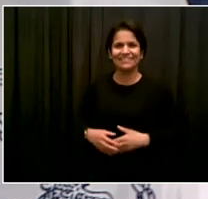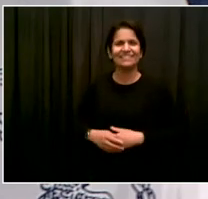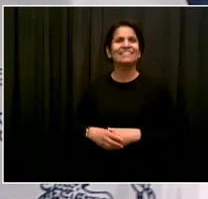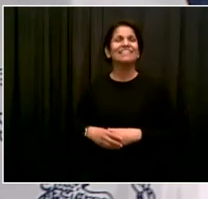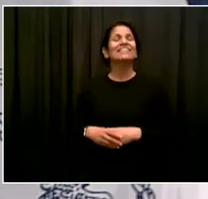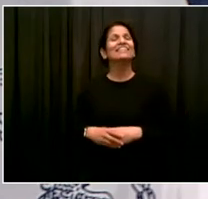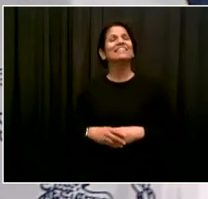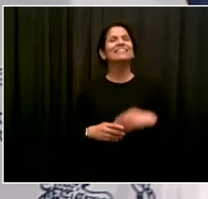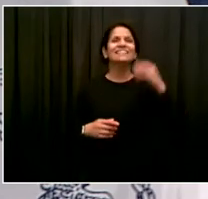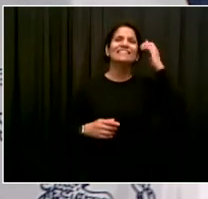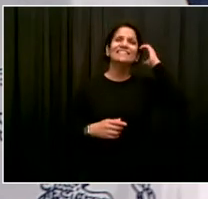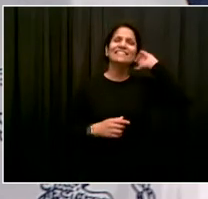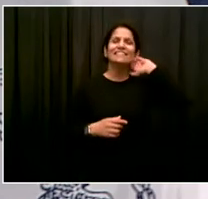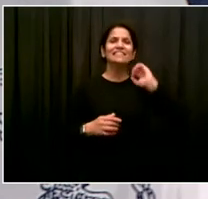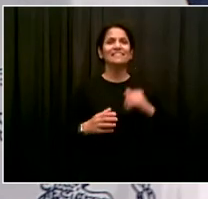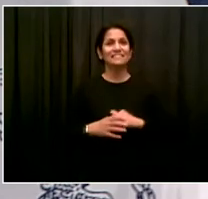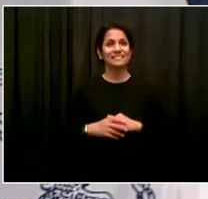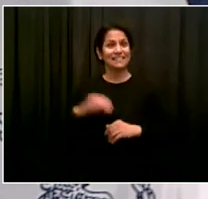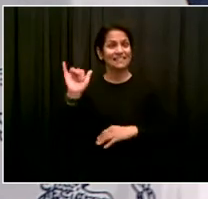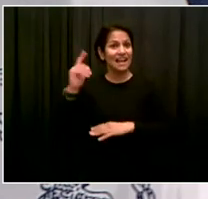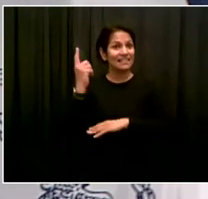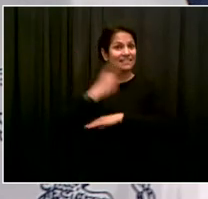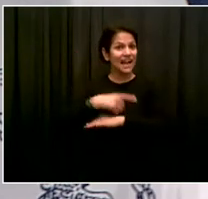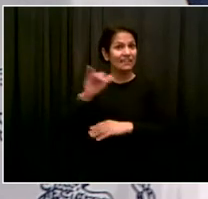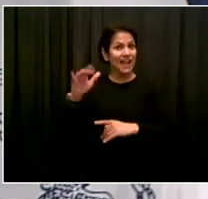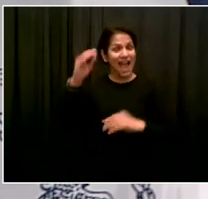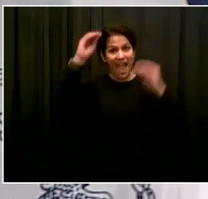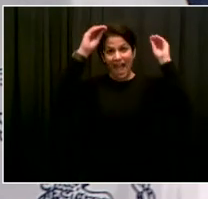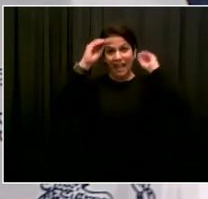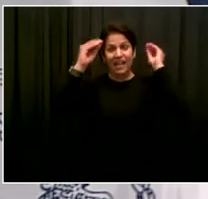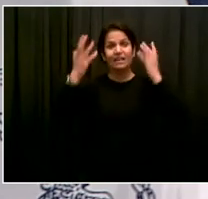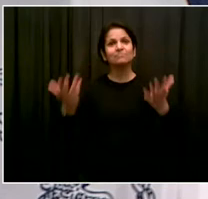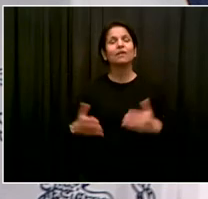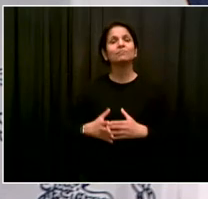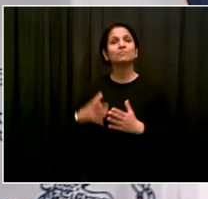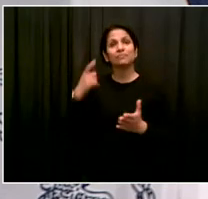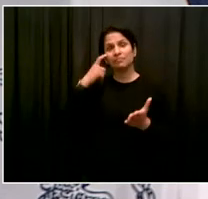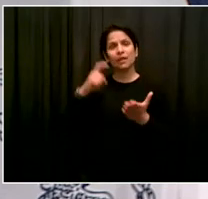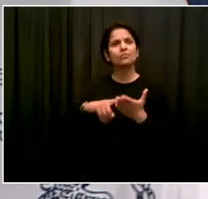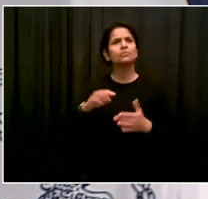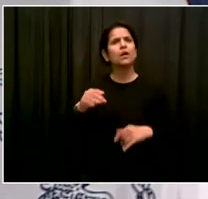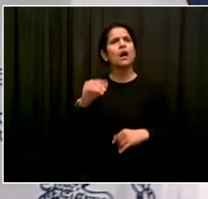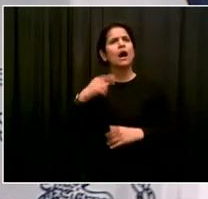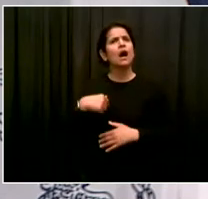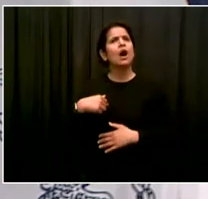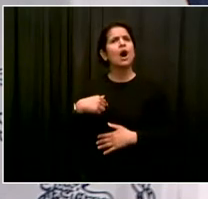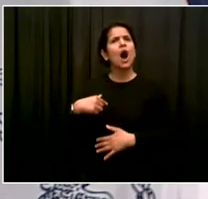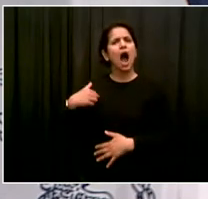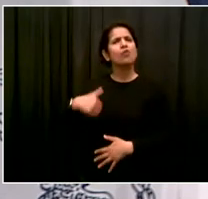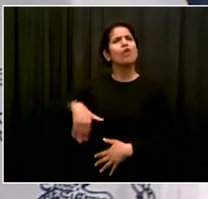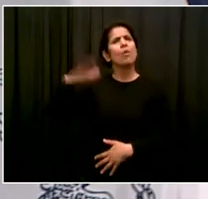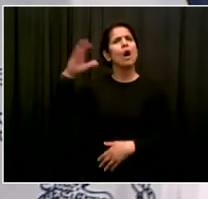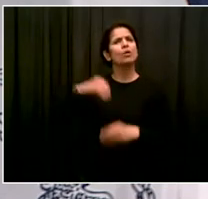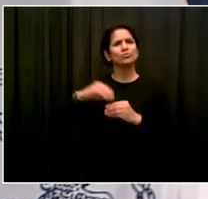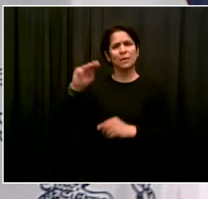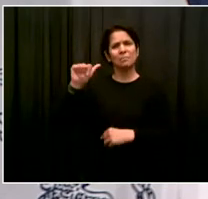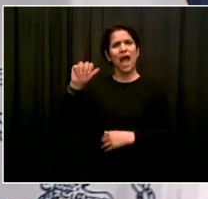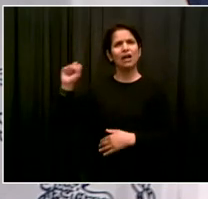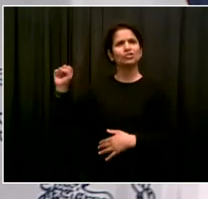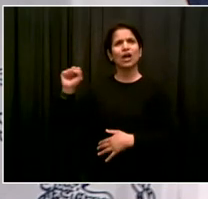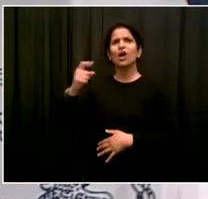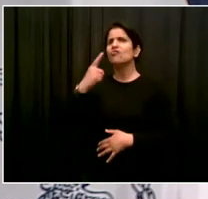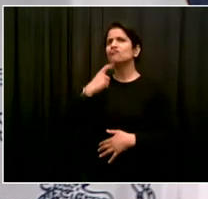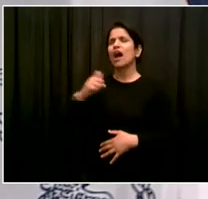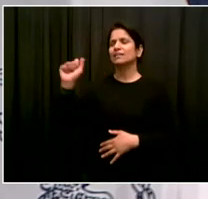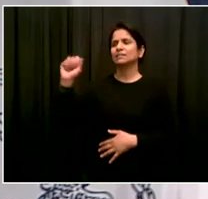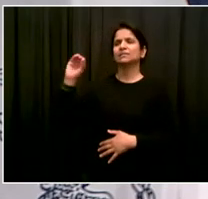nuance that day. But, you know, everyone knows I grew up in Massachusetts, a Red Sox fan. And one of the most horrifying moments in Red Sox history